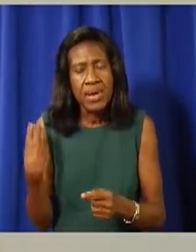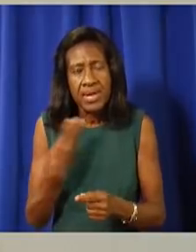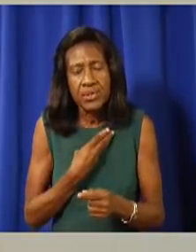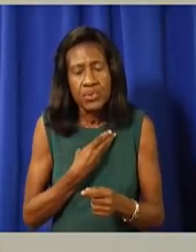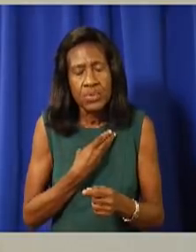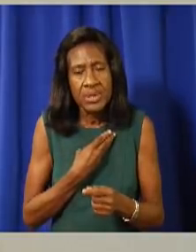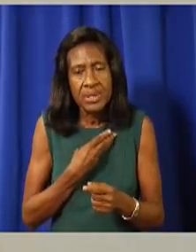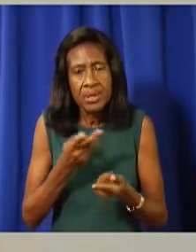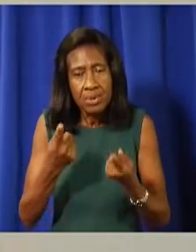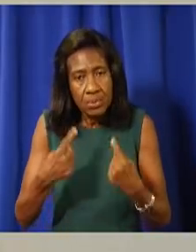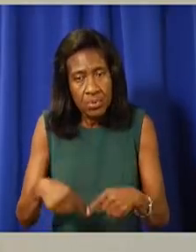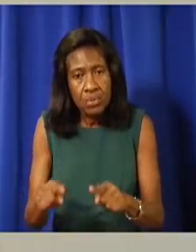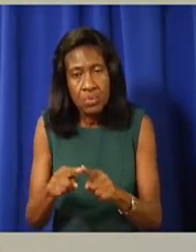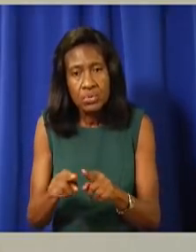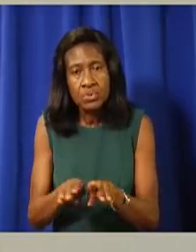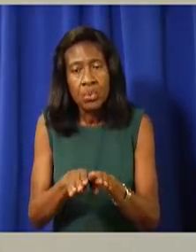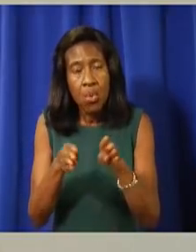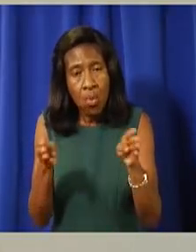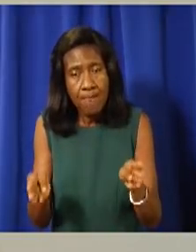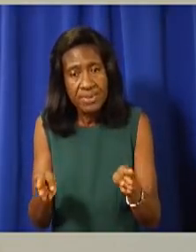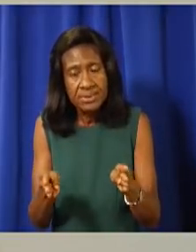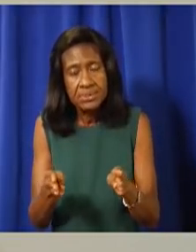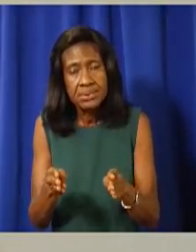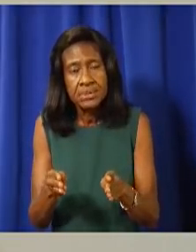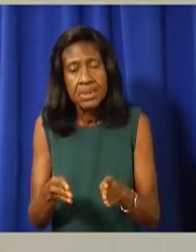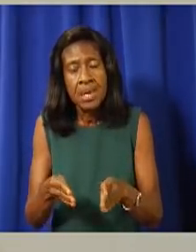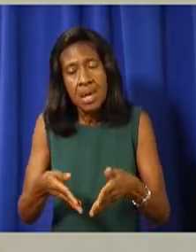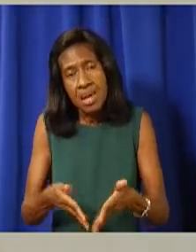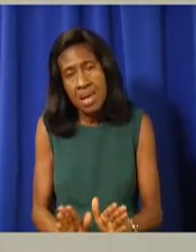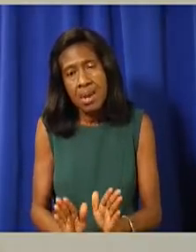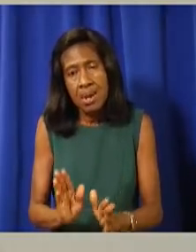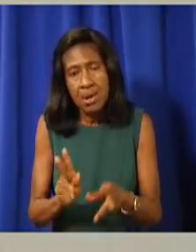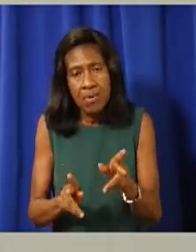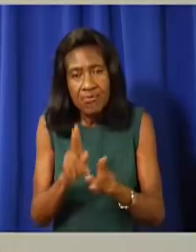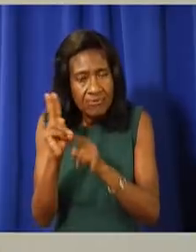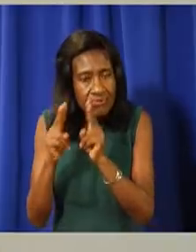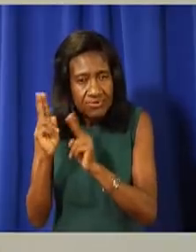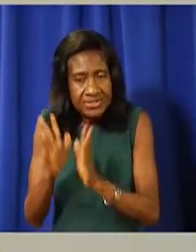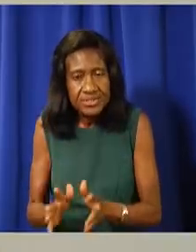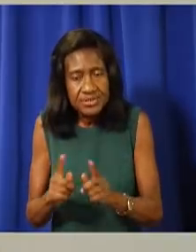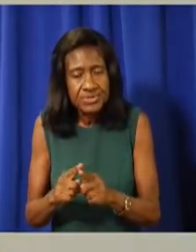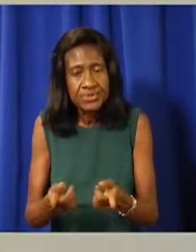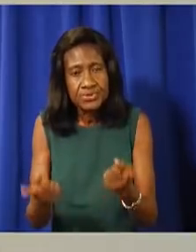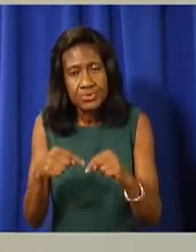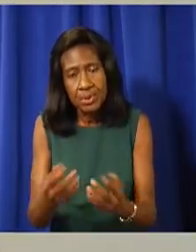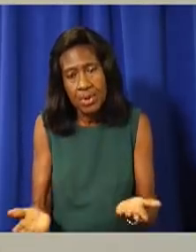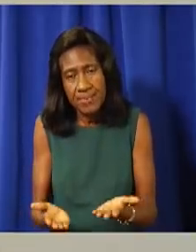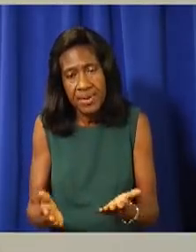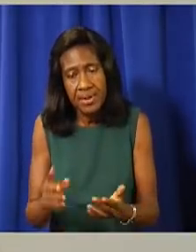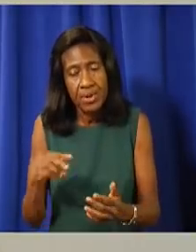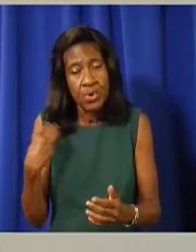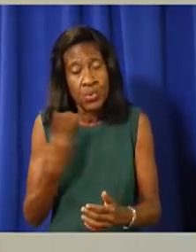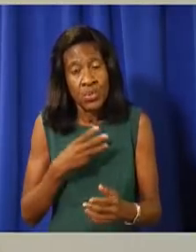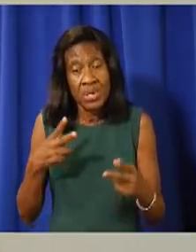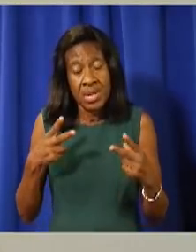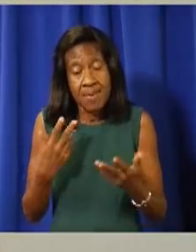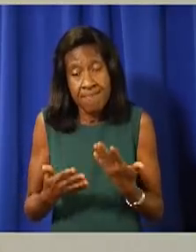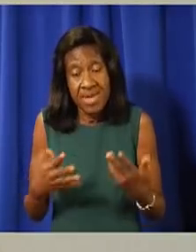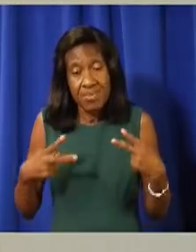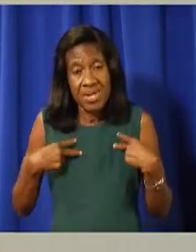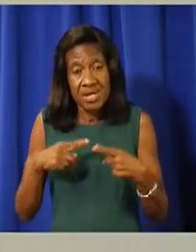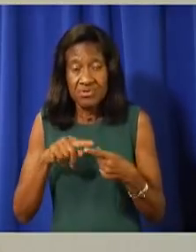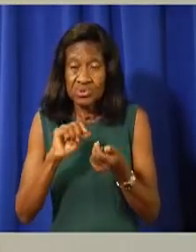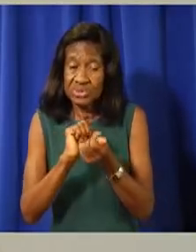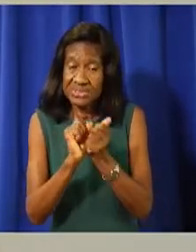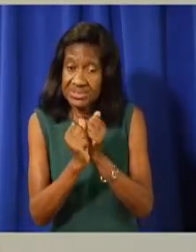further reopening, we will all have to make adjustments to the way we work, live, and play to stay safe.